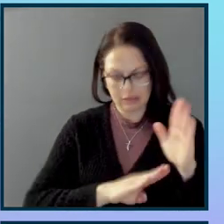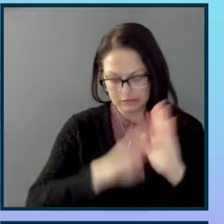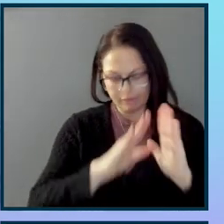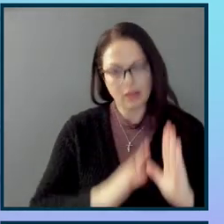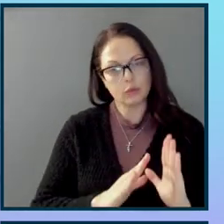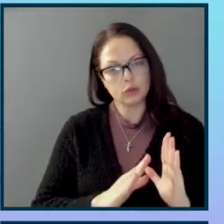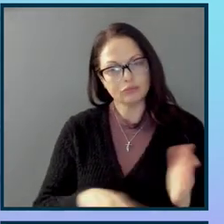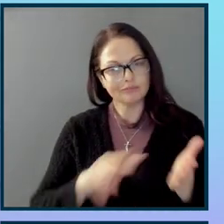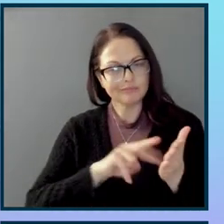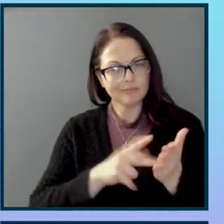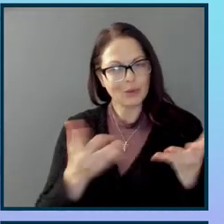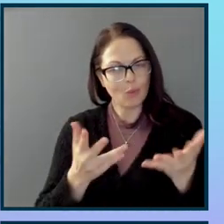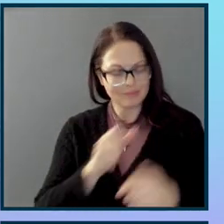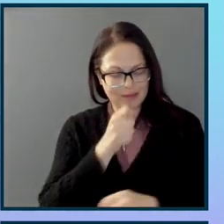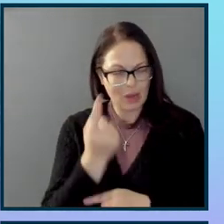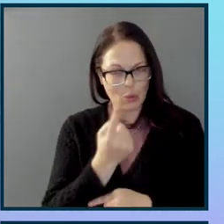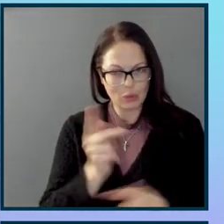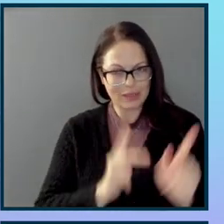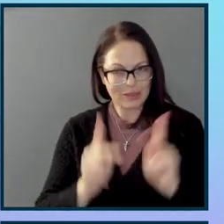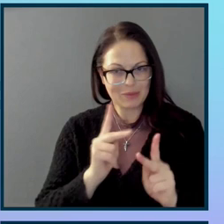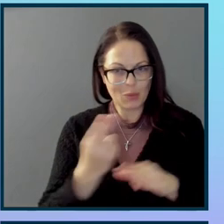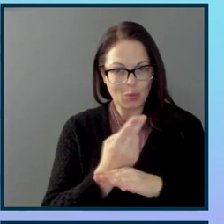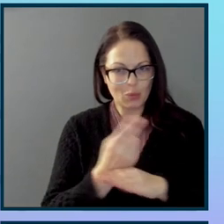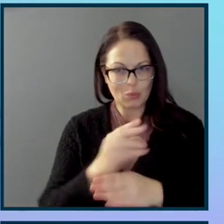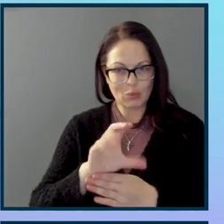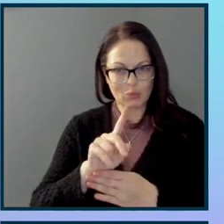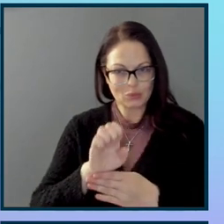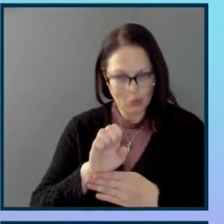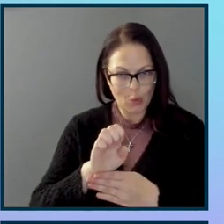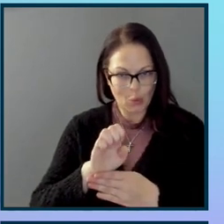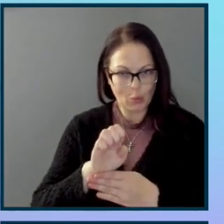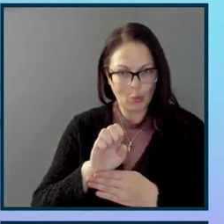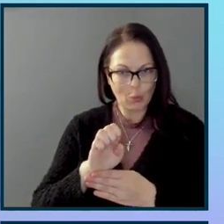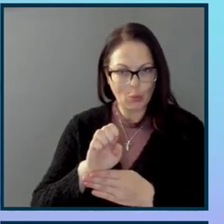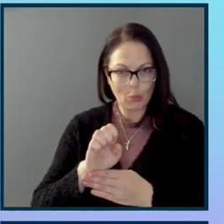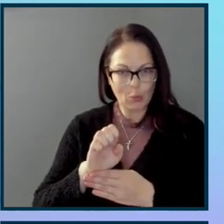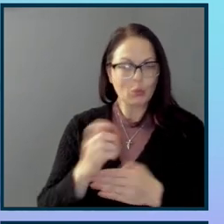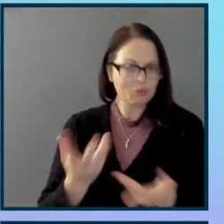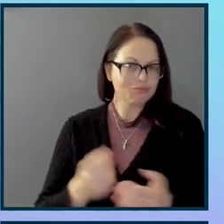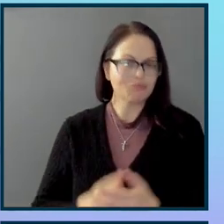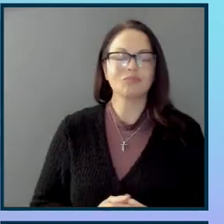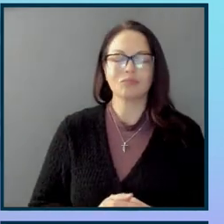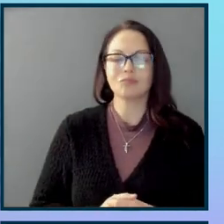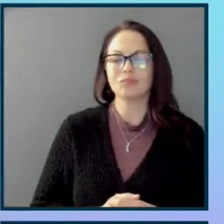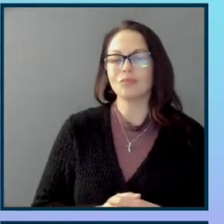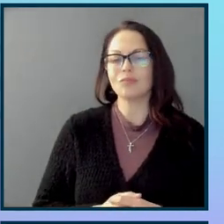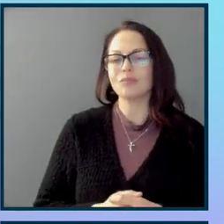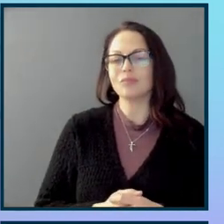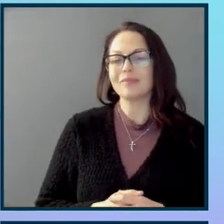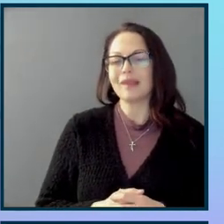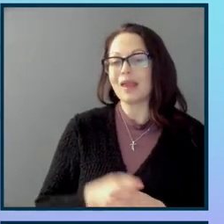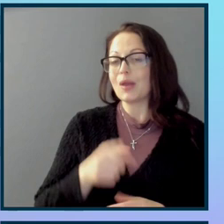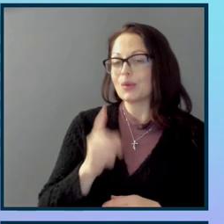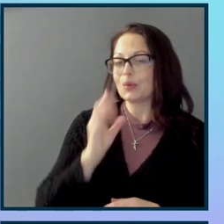I don't mean just the people who do the coding, although you guys, of course, like I said, rubber is where, you know, the rubber meets the code.